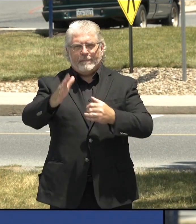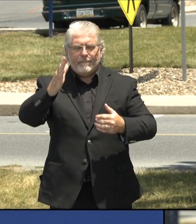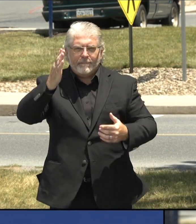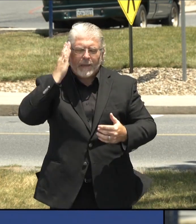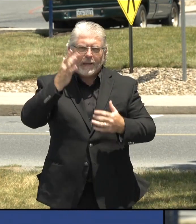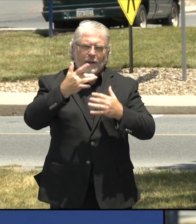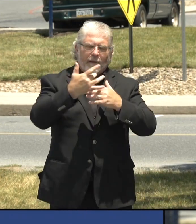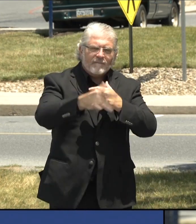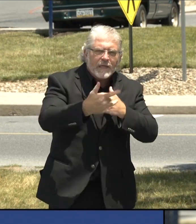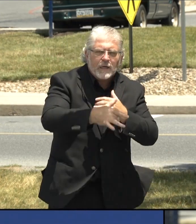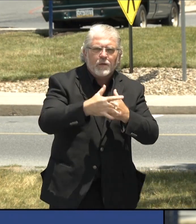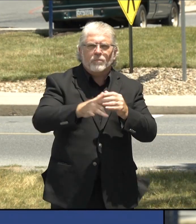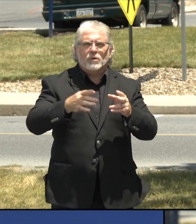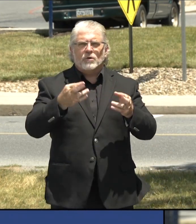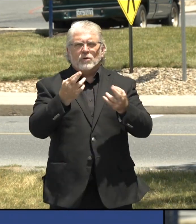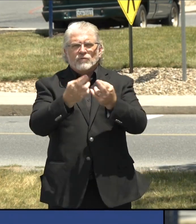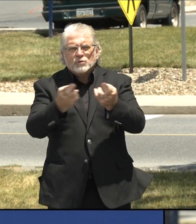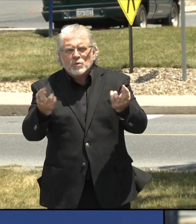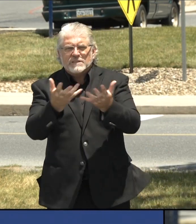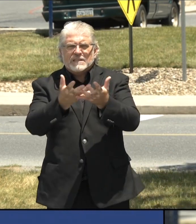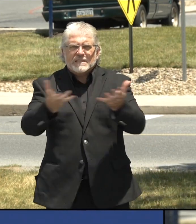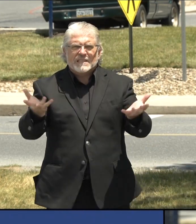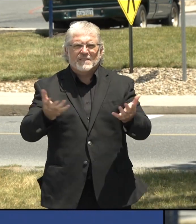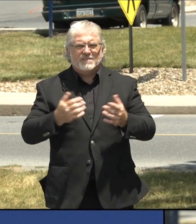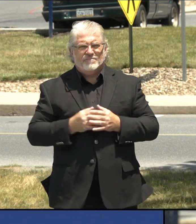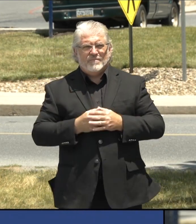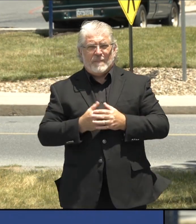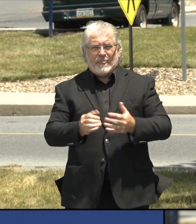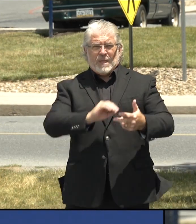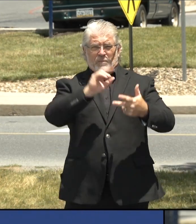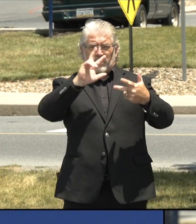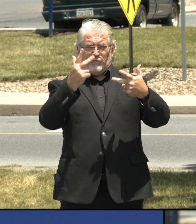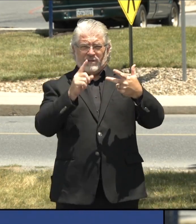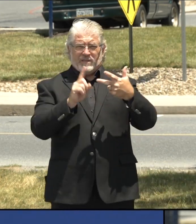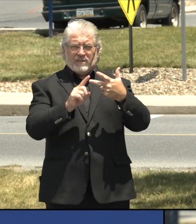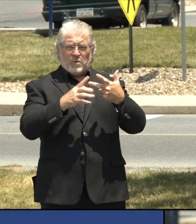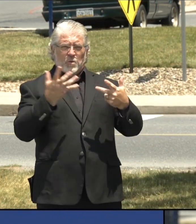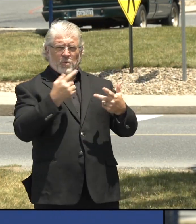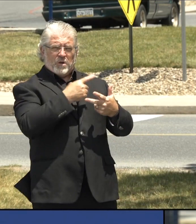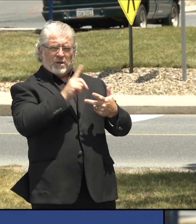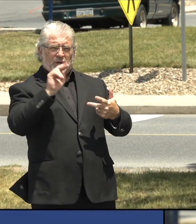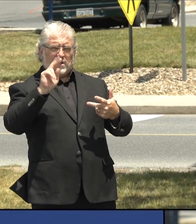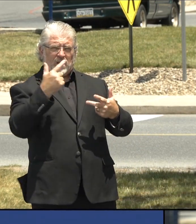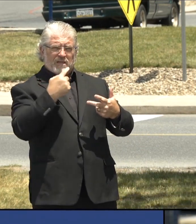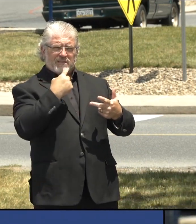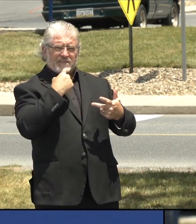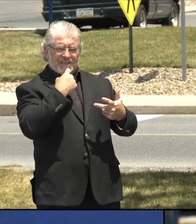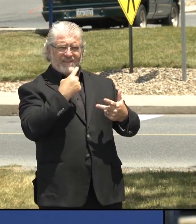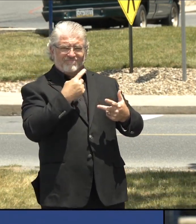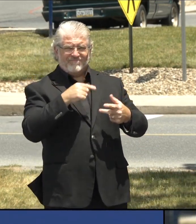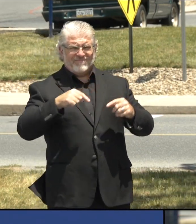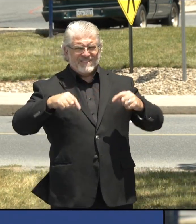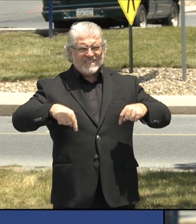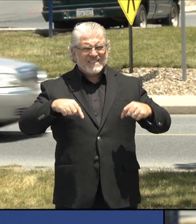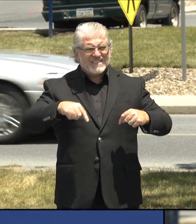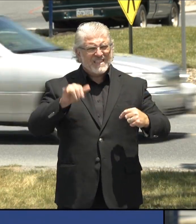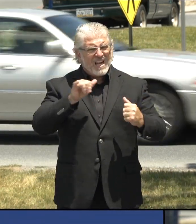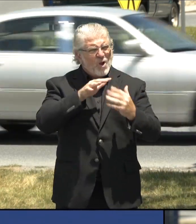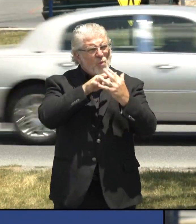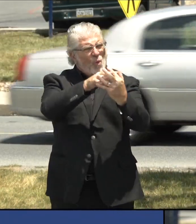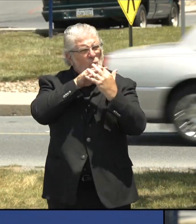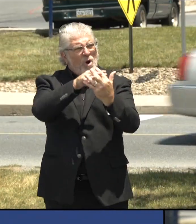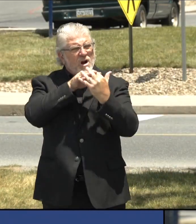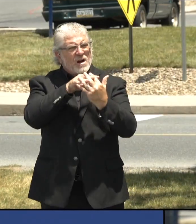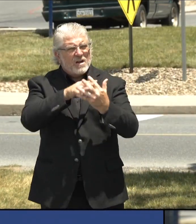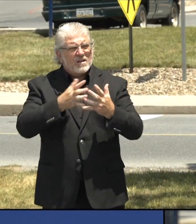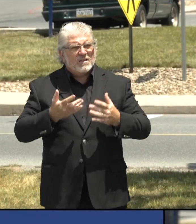war. That we're all in that we have specialists and heroes who can stand up and help us